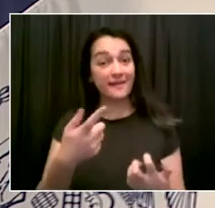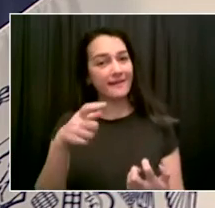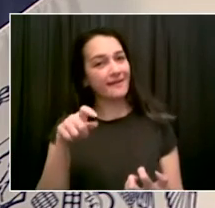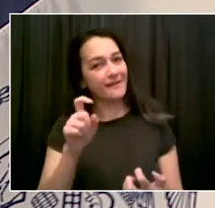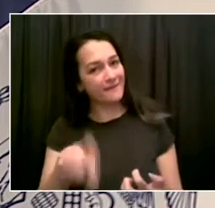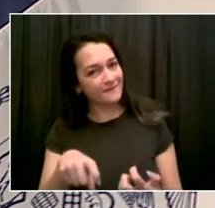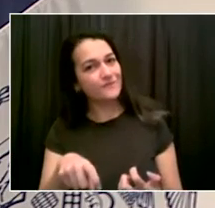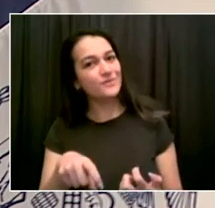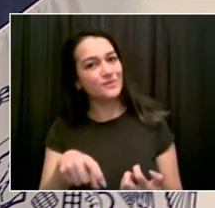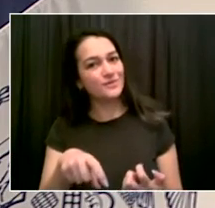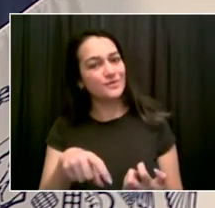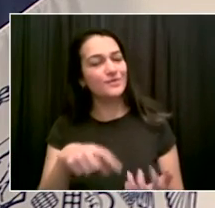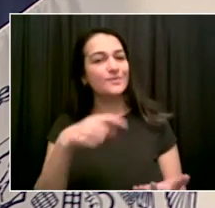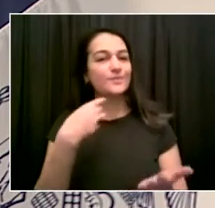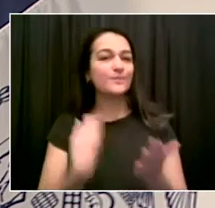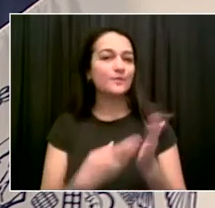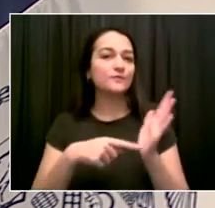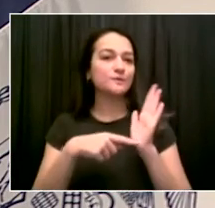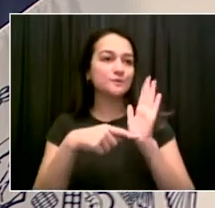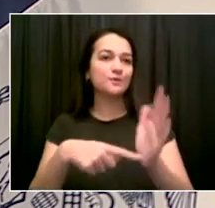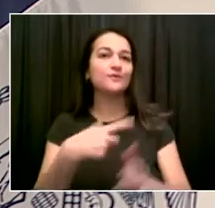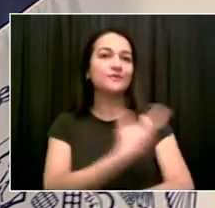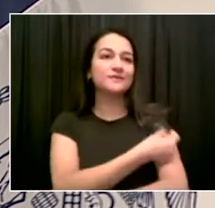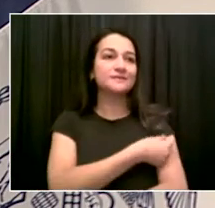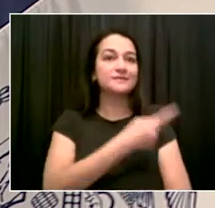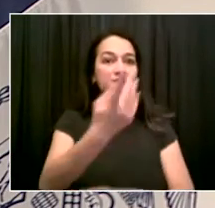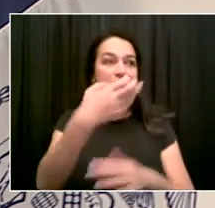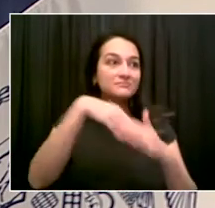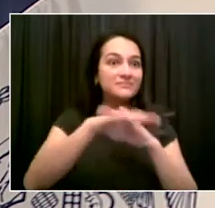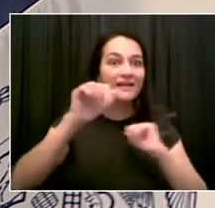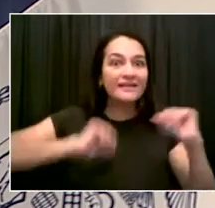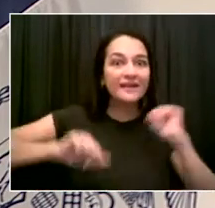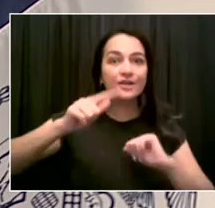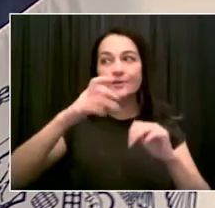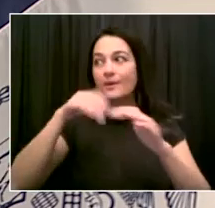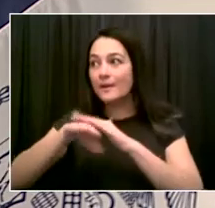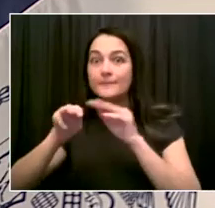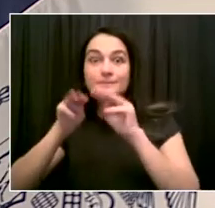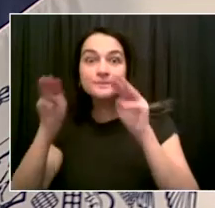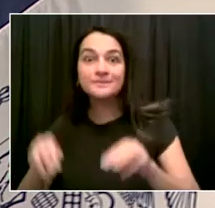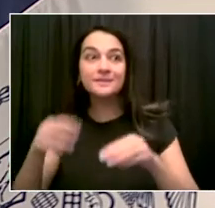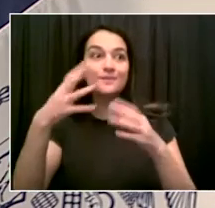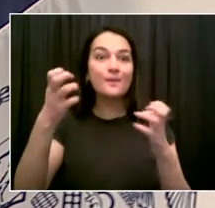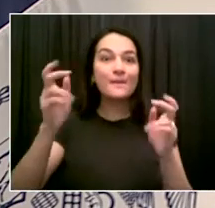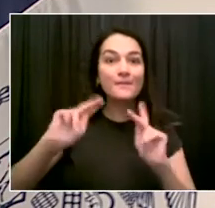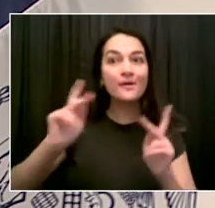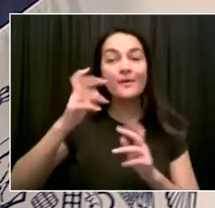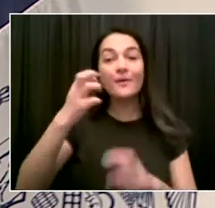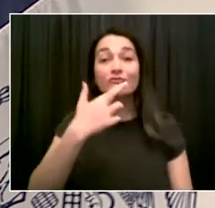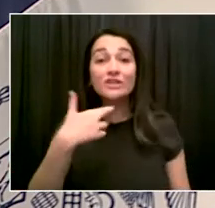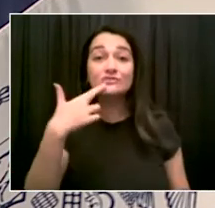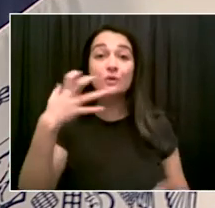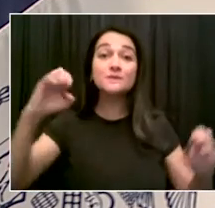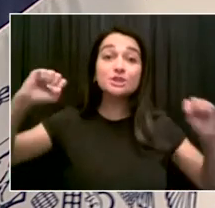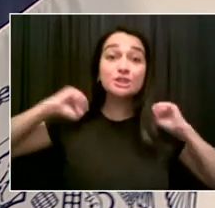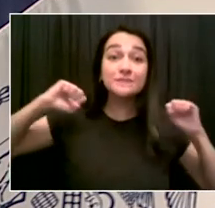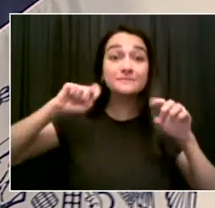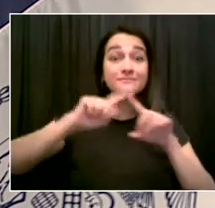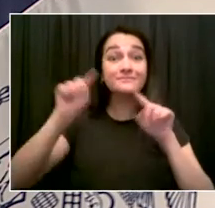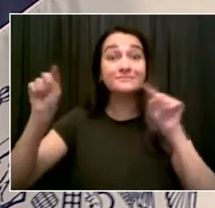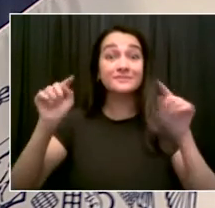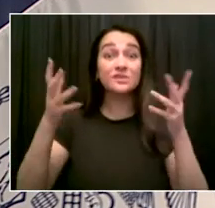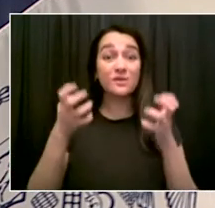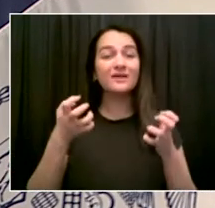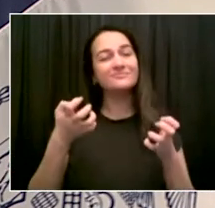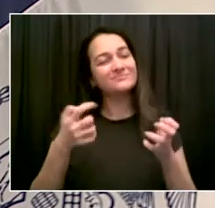will make all our lives better. I want you to hear from folks who have been working so hard on the response to COVID and who care so deeply. I want you to